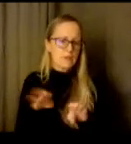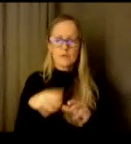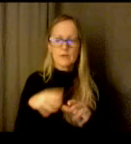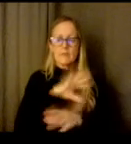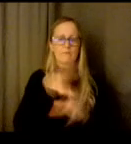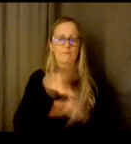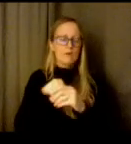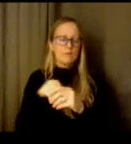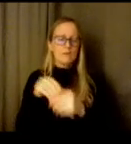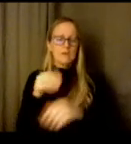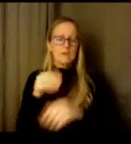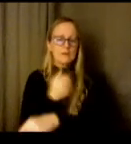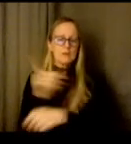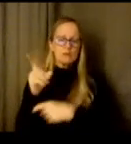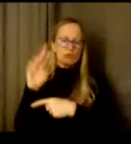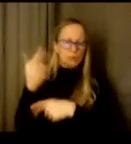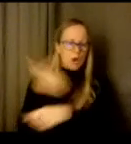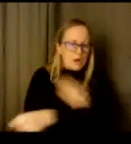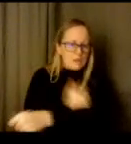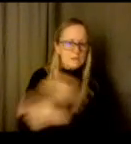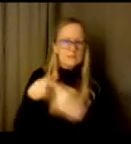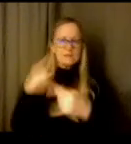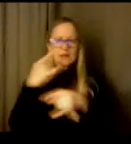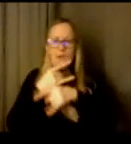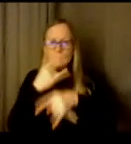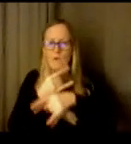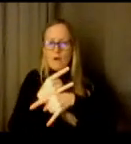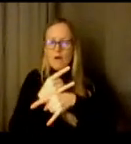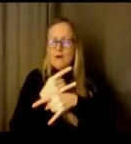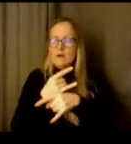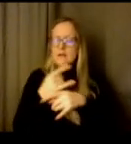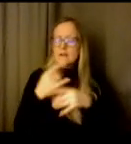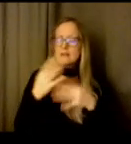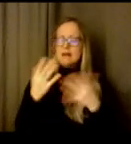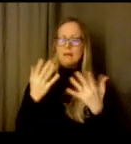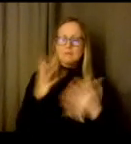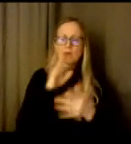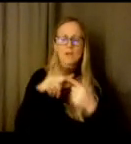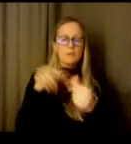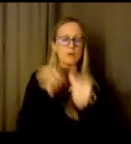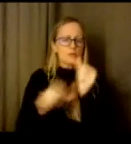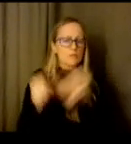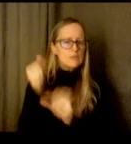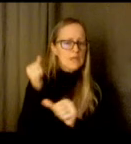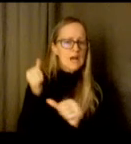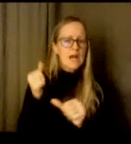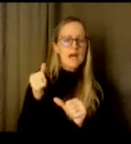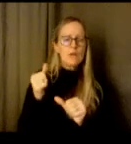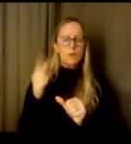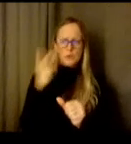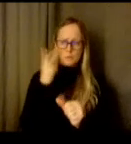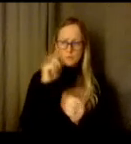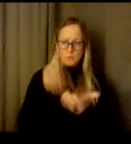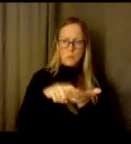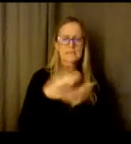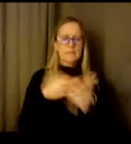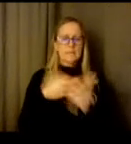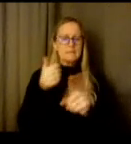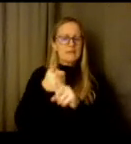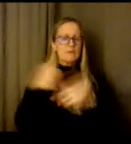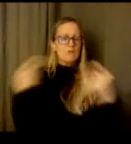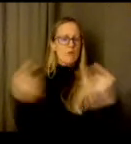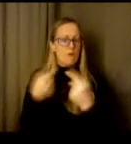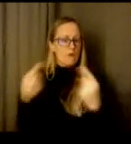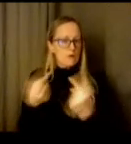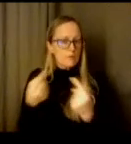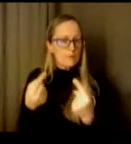behavior um they're talking about death or suicide or you're or they're showing signs of self-harm um then those